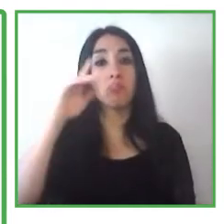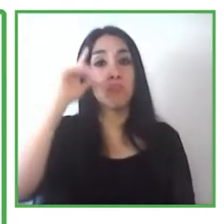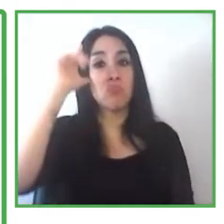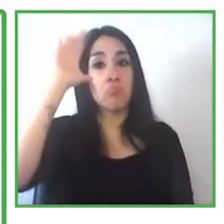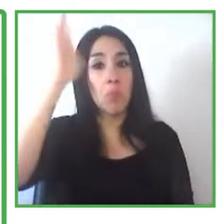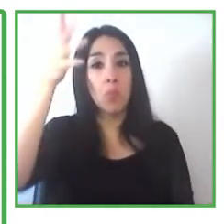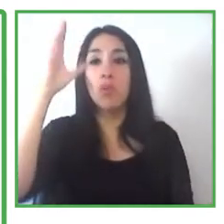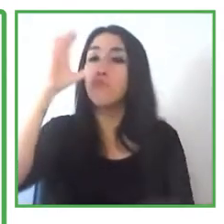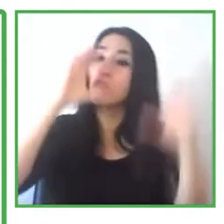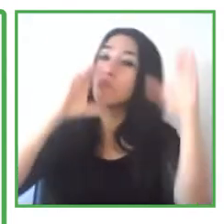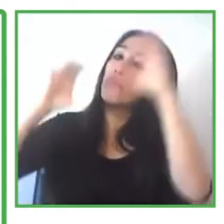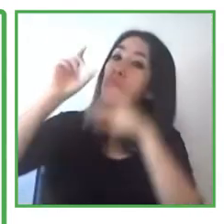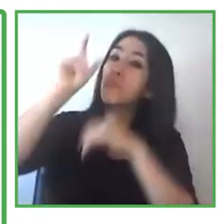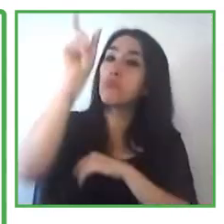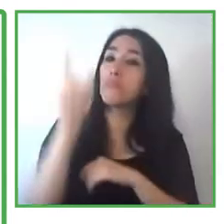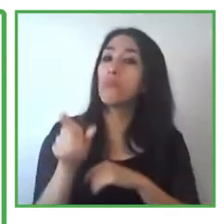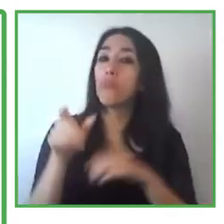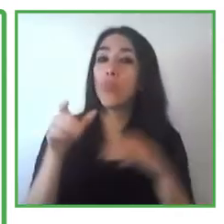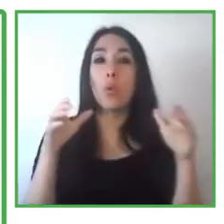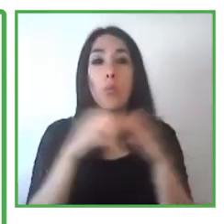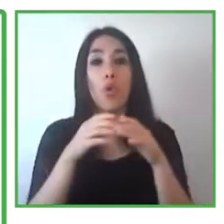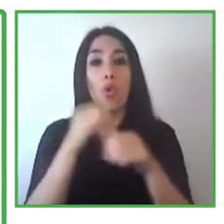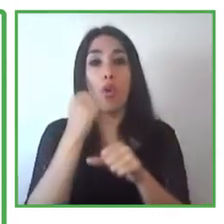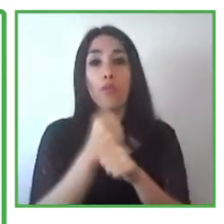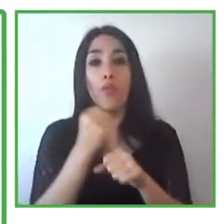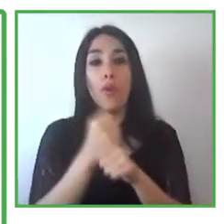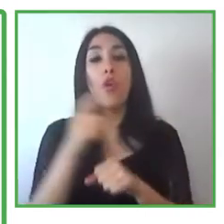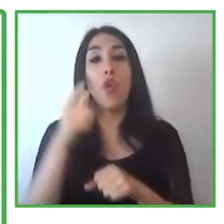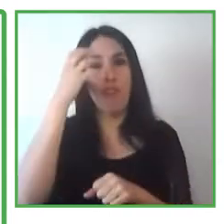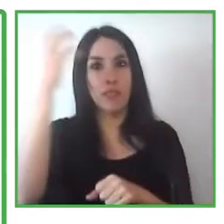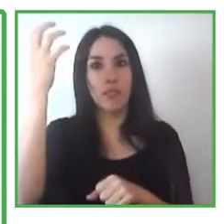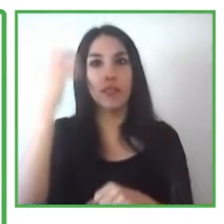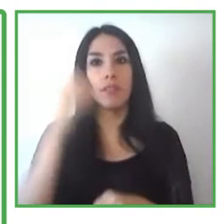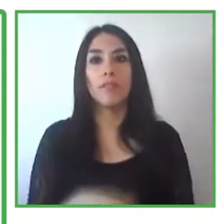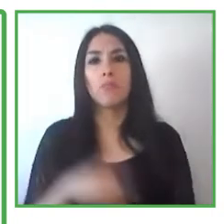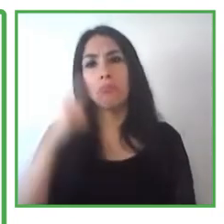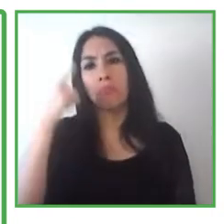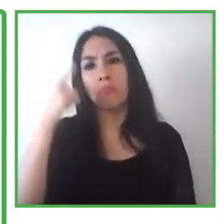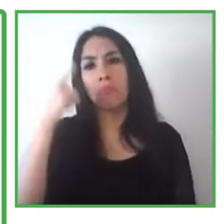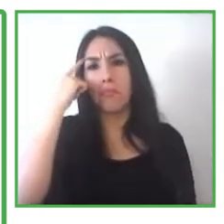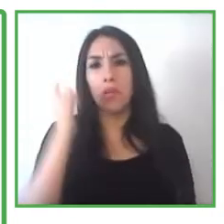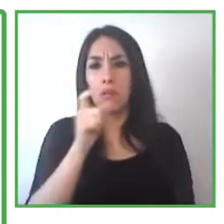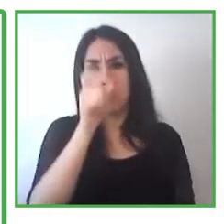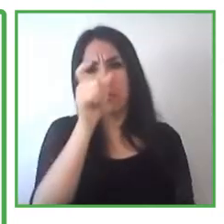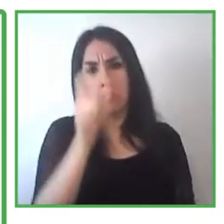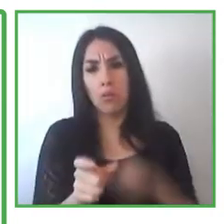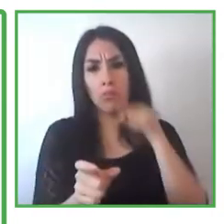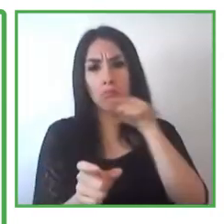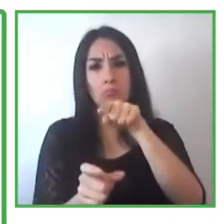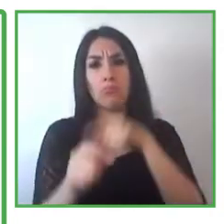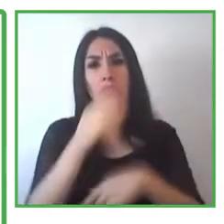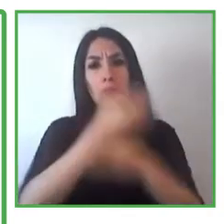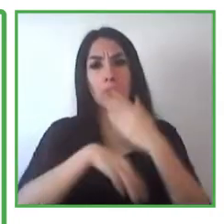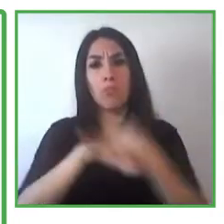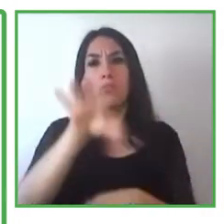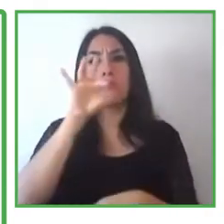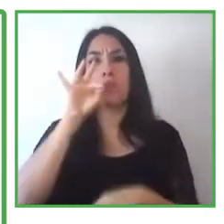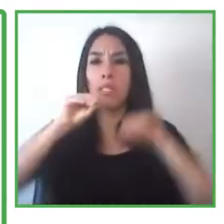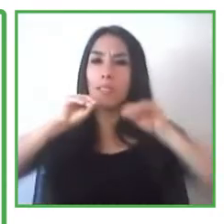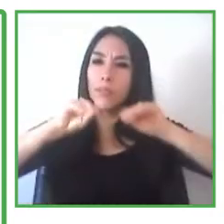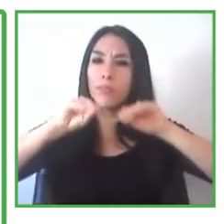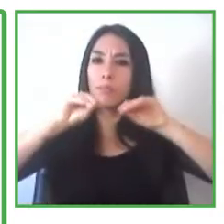and assess what is exactly what we need to respond to the employer